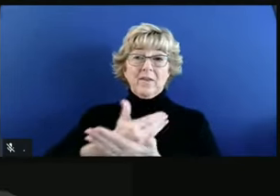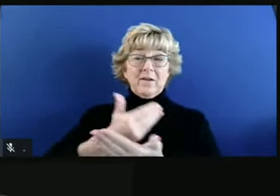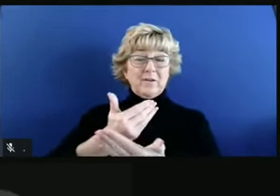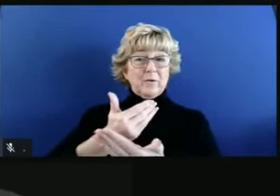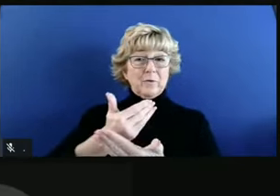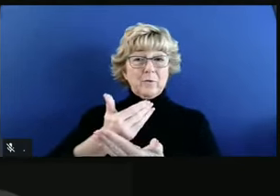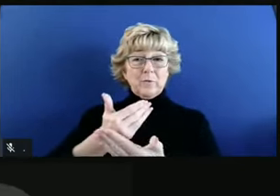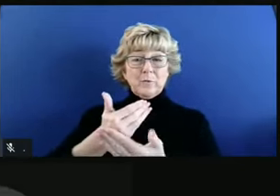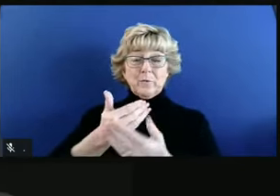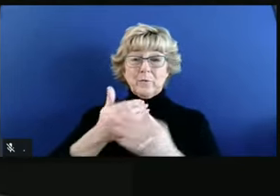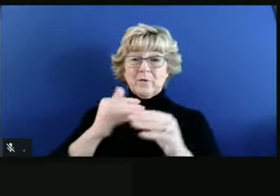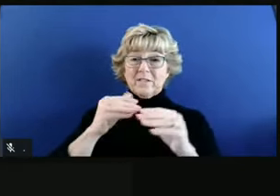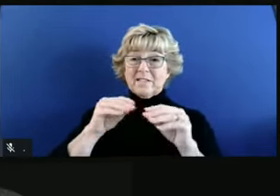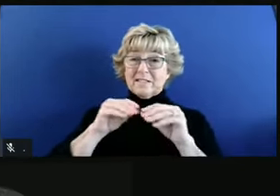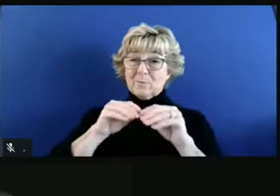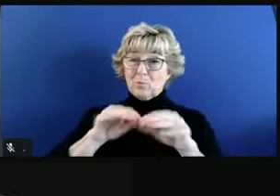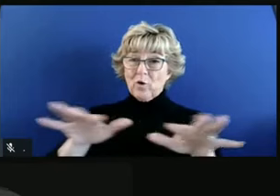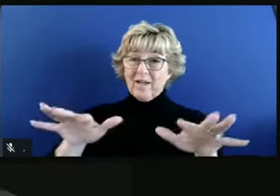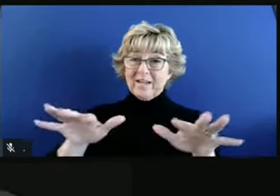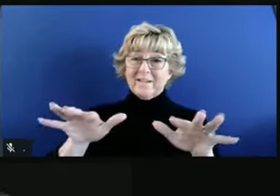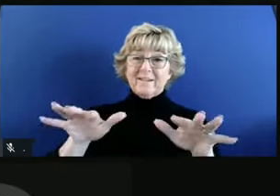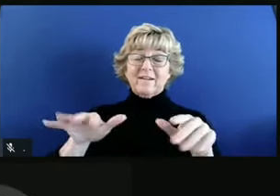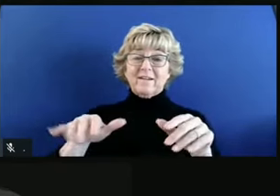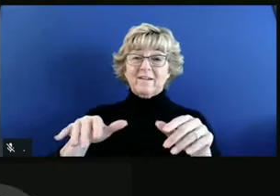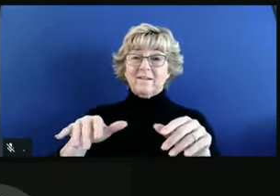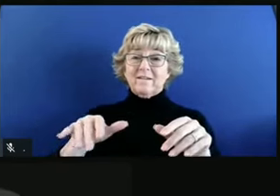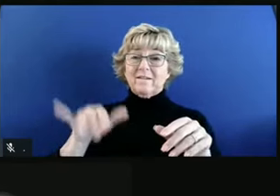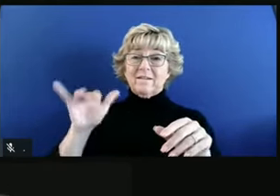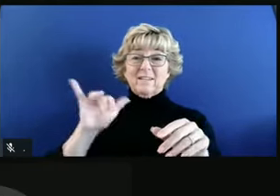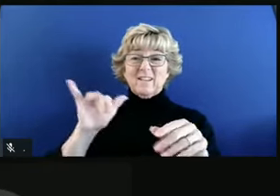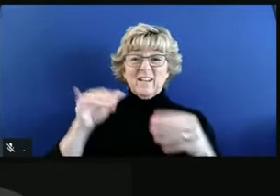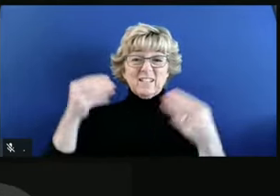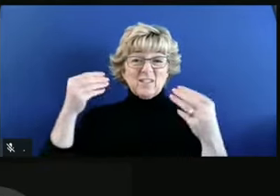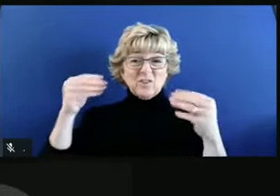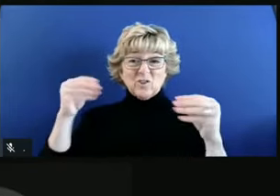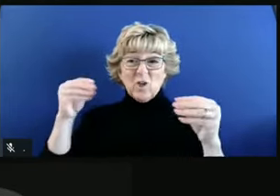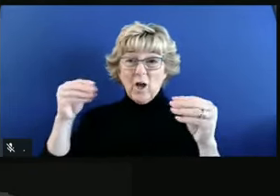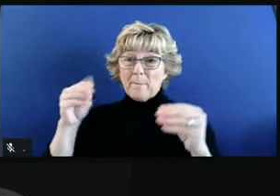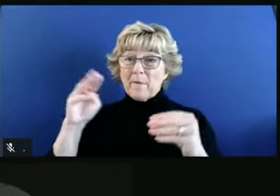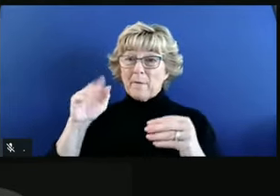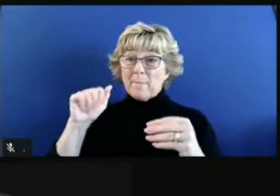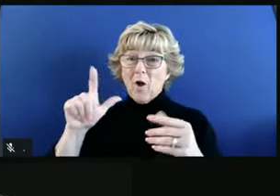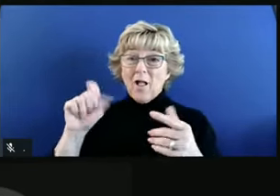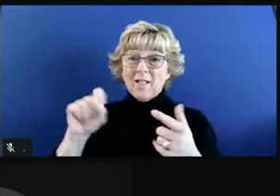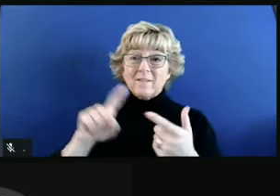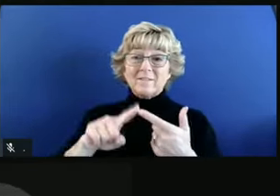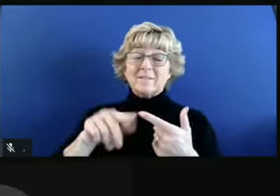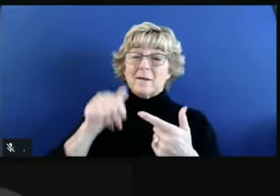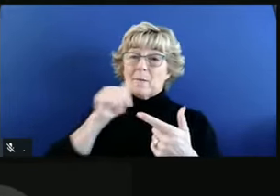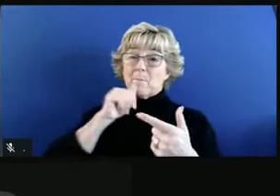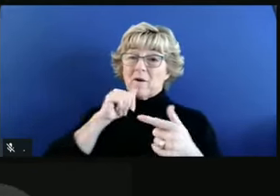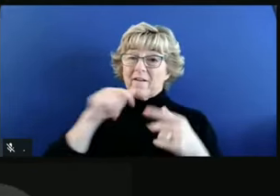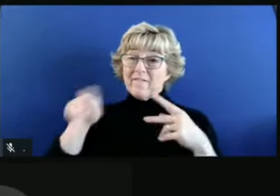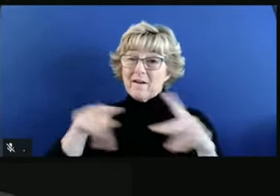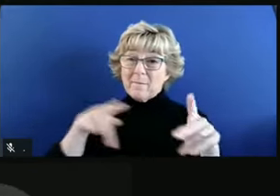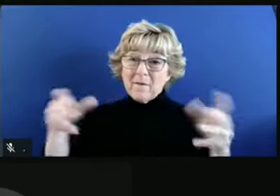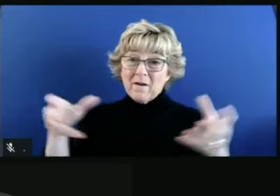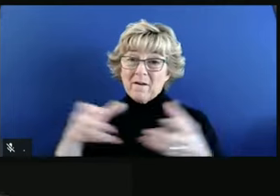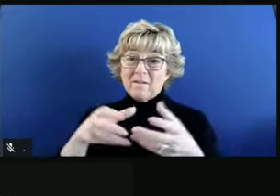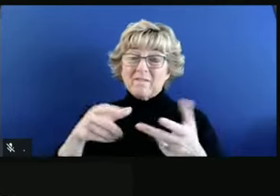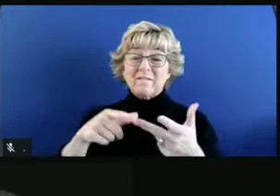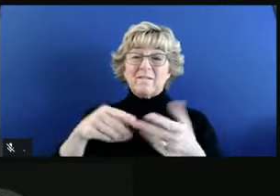from? Was it, you know, just for instance, like shopping malls, private gatherings, you know, indoor or outdoor